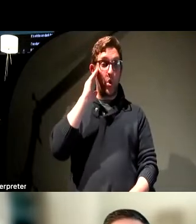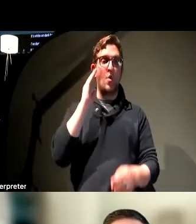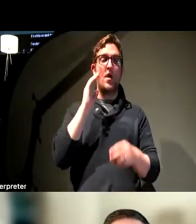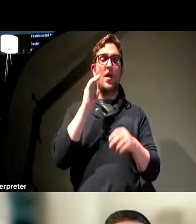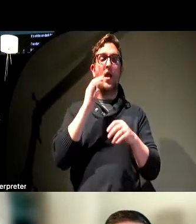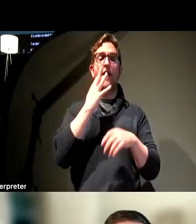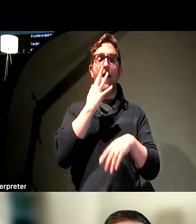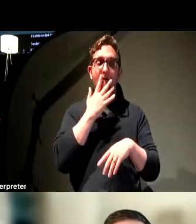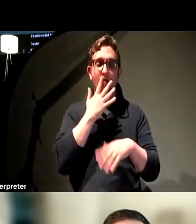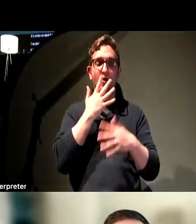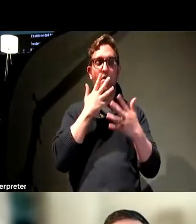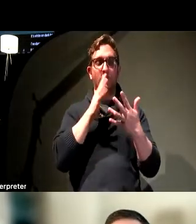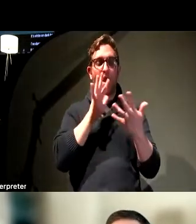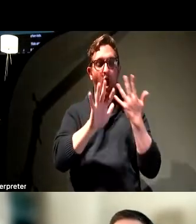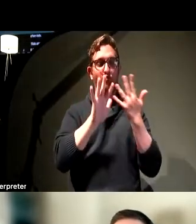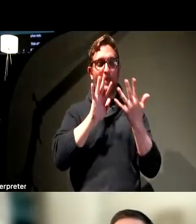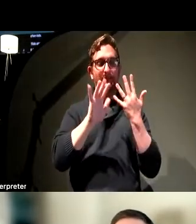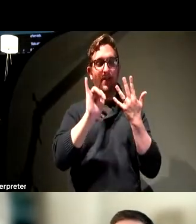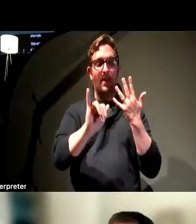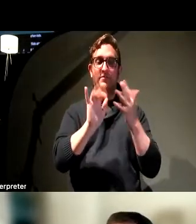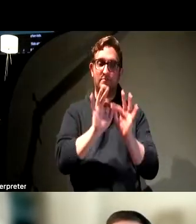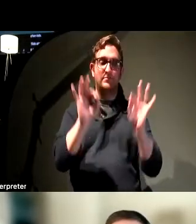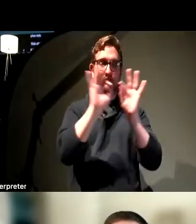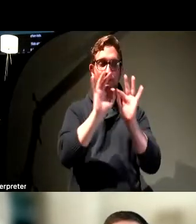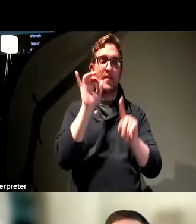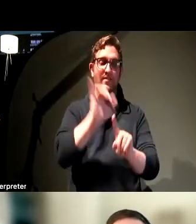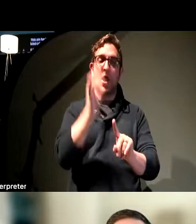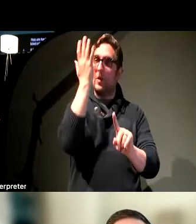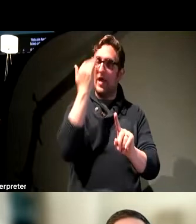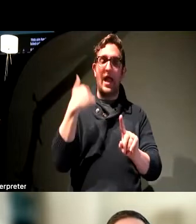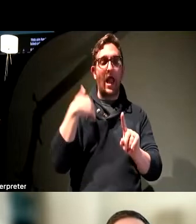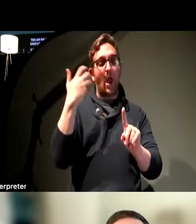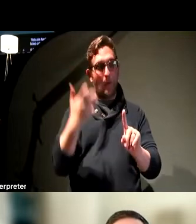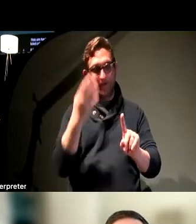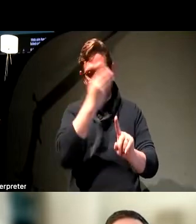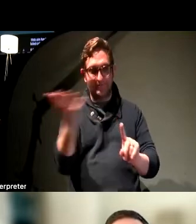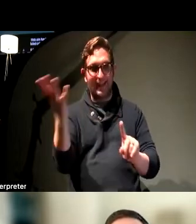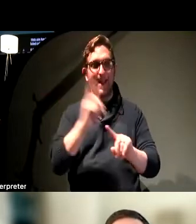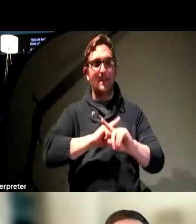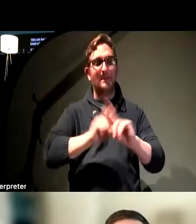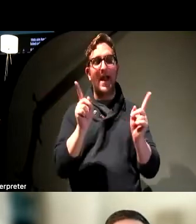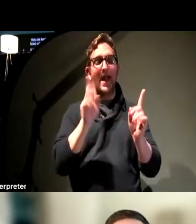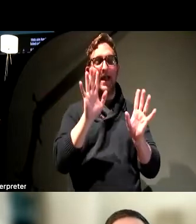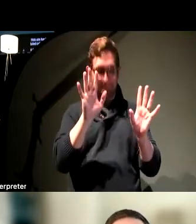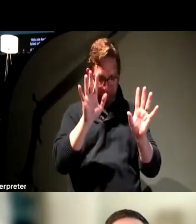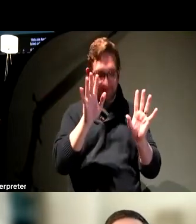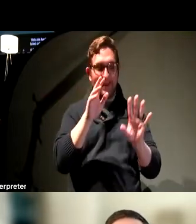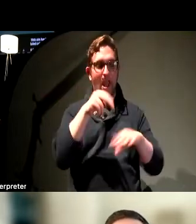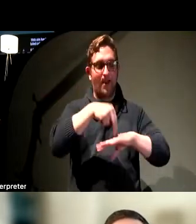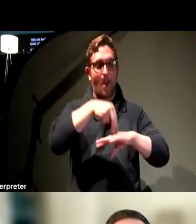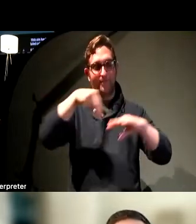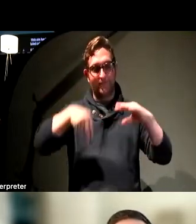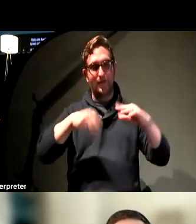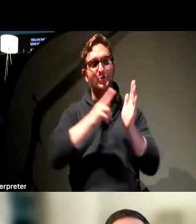is very, very common. So that's why I have a soapbox that I'm not going to officially get out, but it's something that's really important. And it's something that